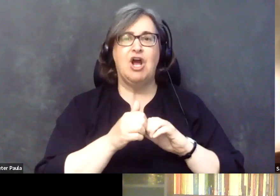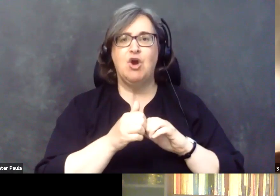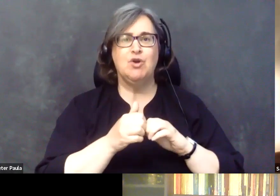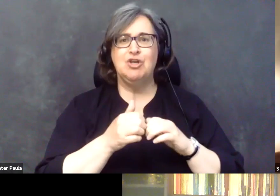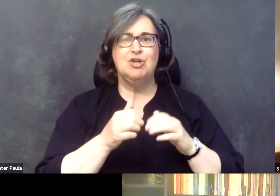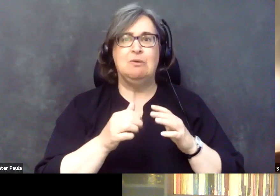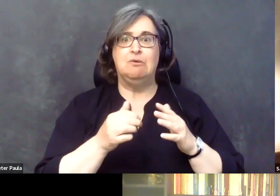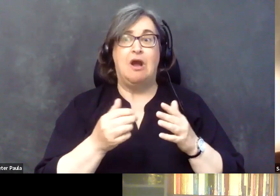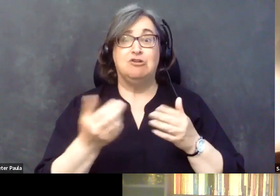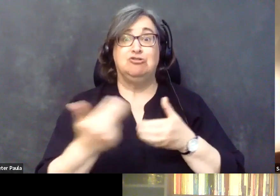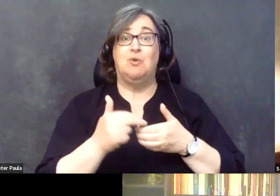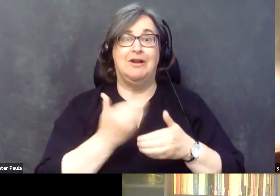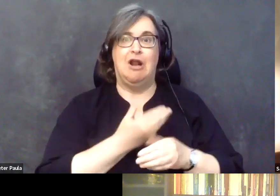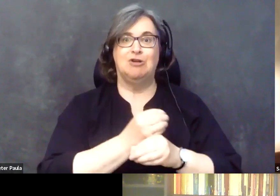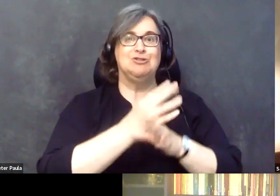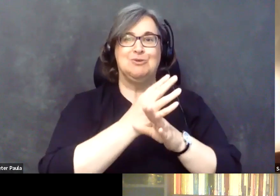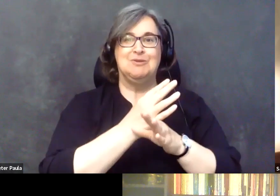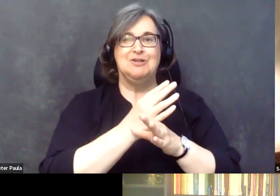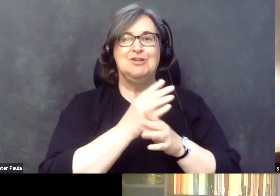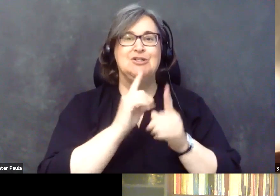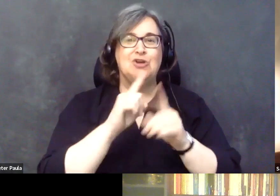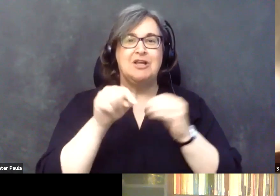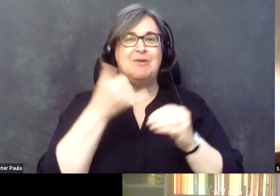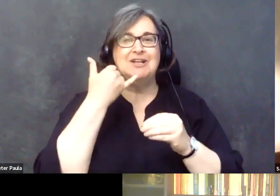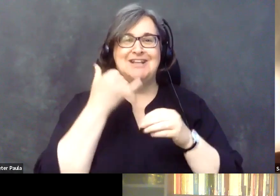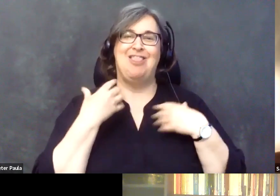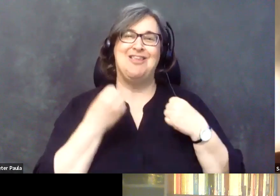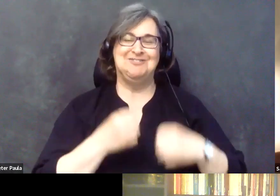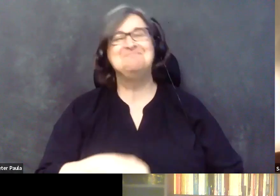with me today talking about telehealth. Sure.